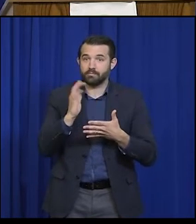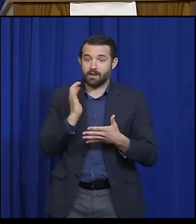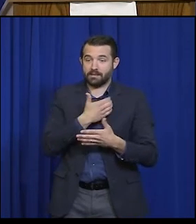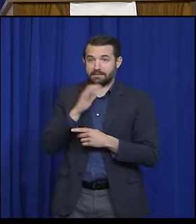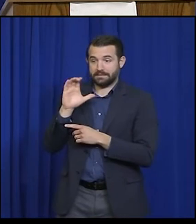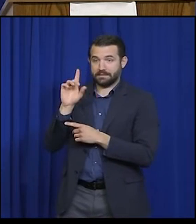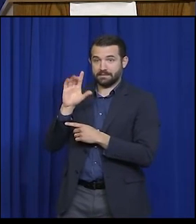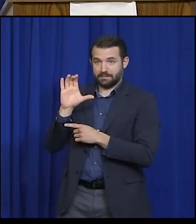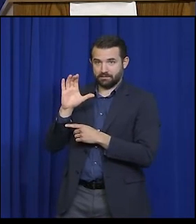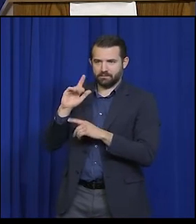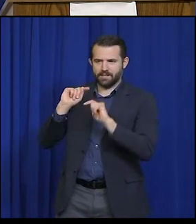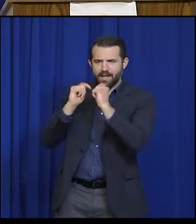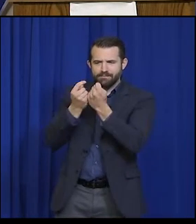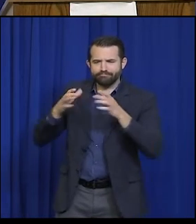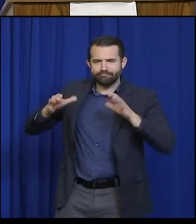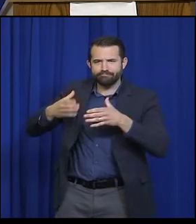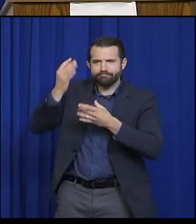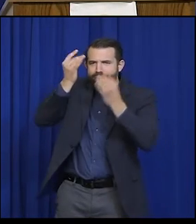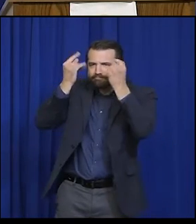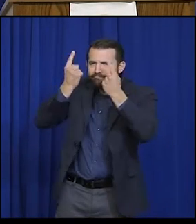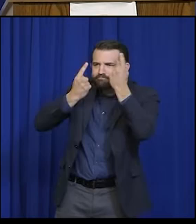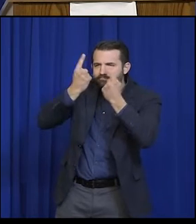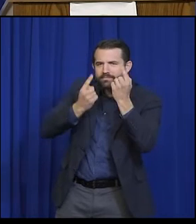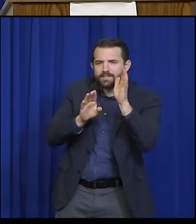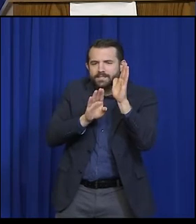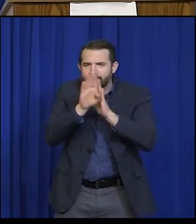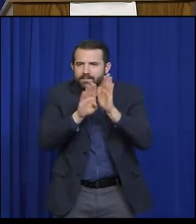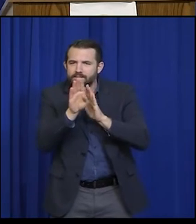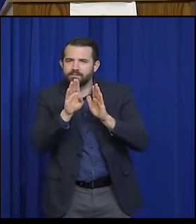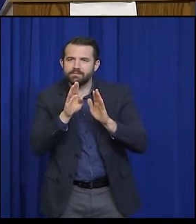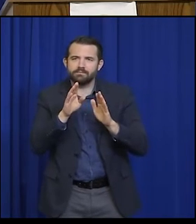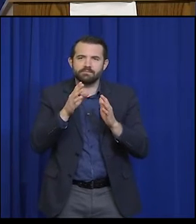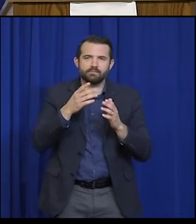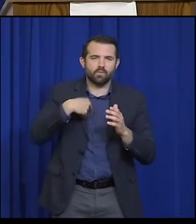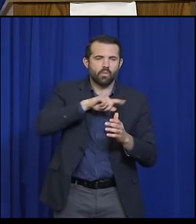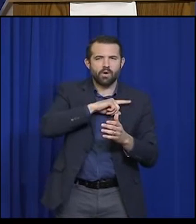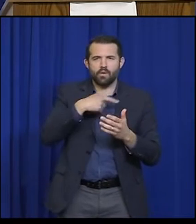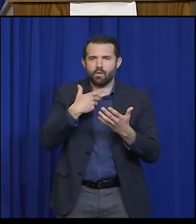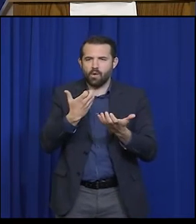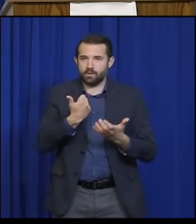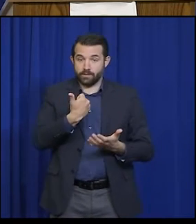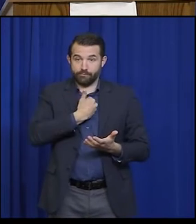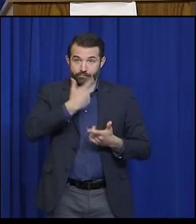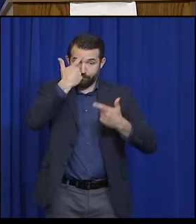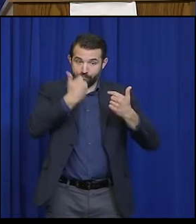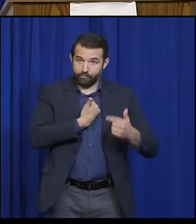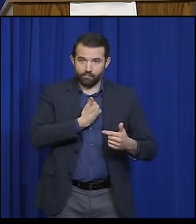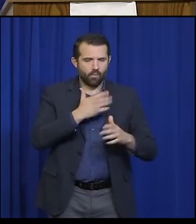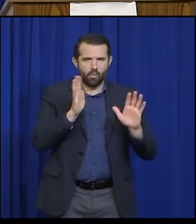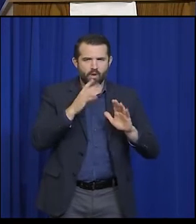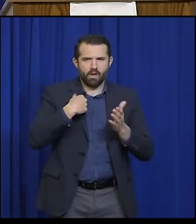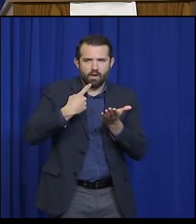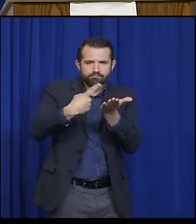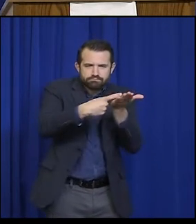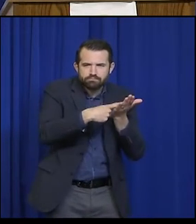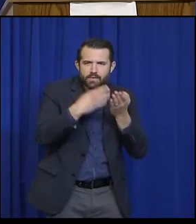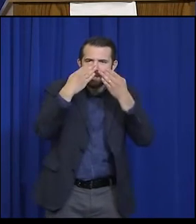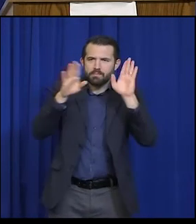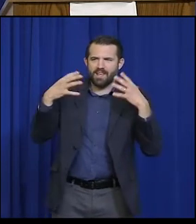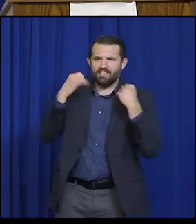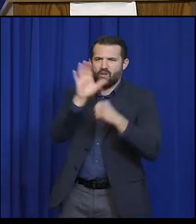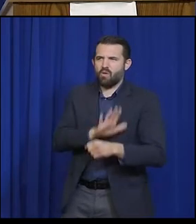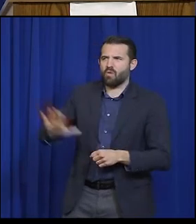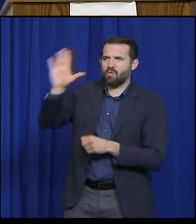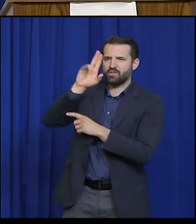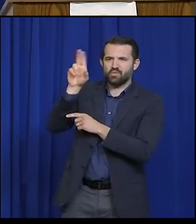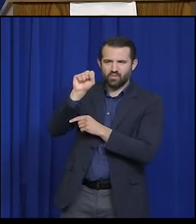about and developed in partnership with public health experts from around the country. Taking a lead from best best practices that have